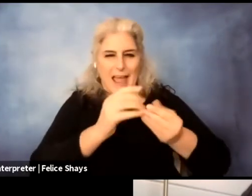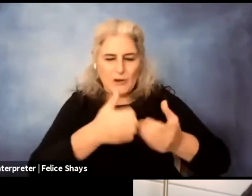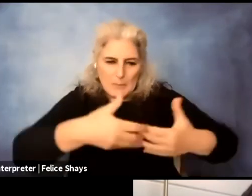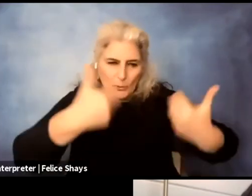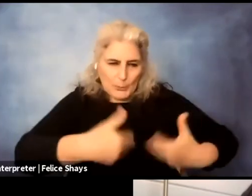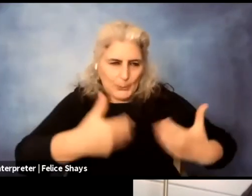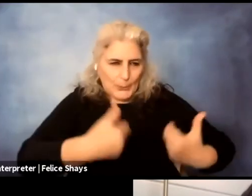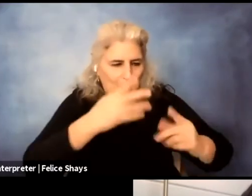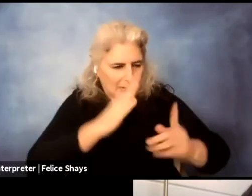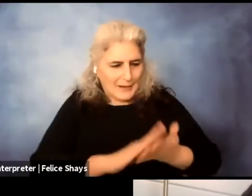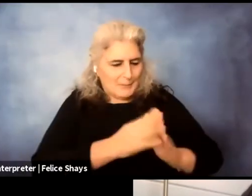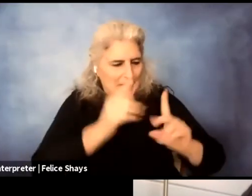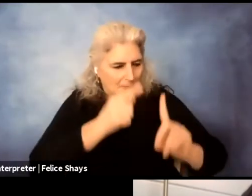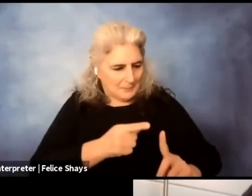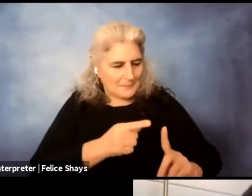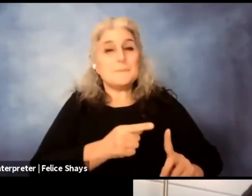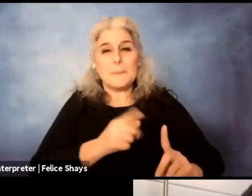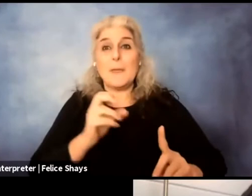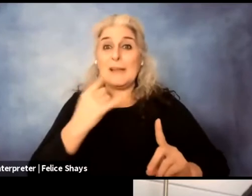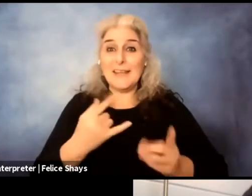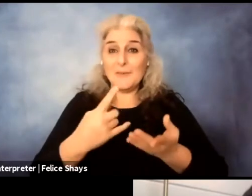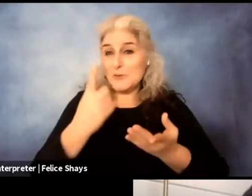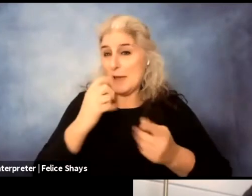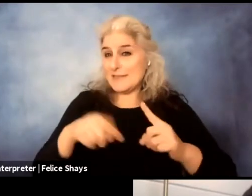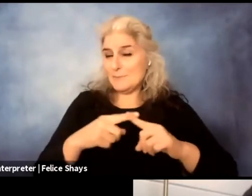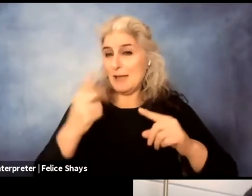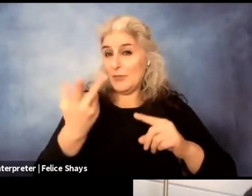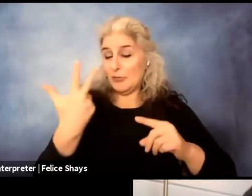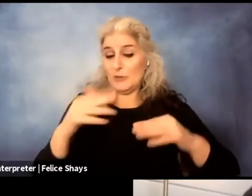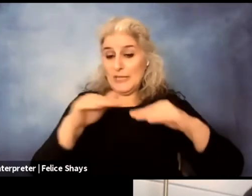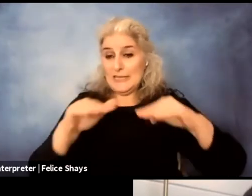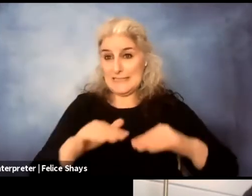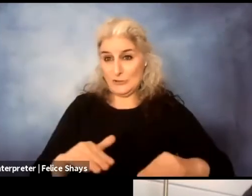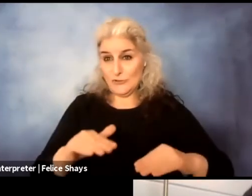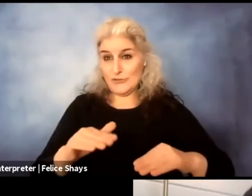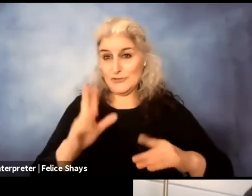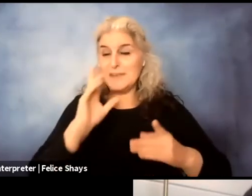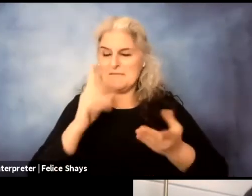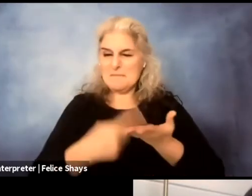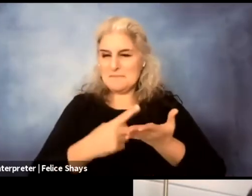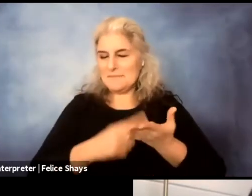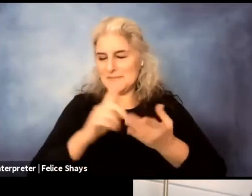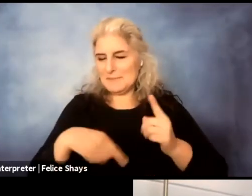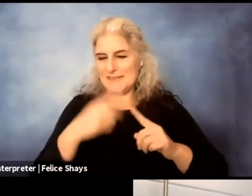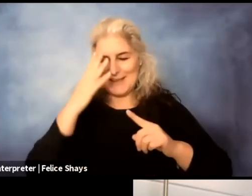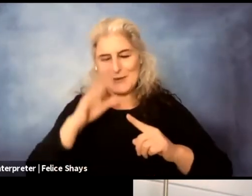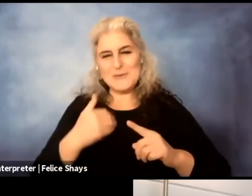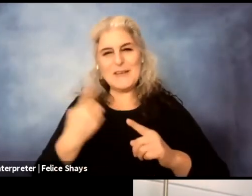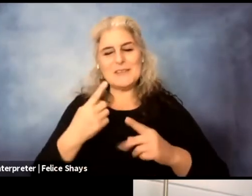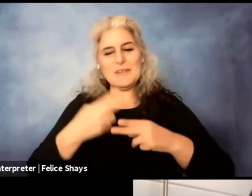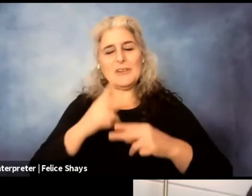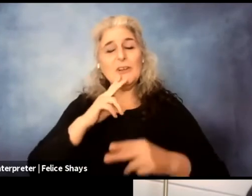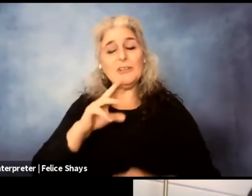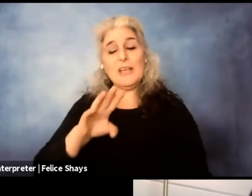about the tears. Um, so inside the, you know, what we, what we're calling the ephemeral channel where your messages